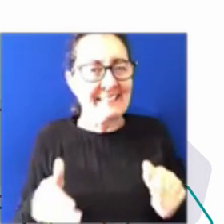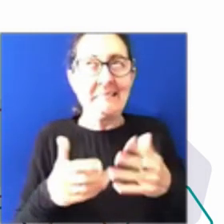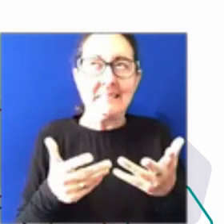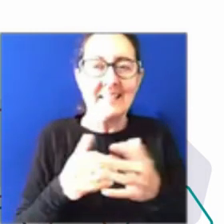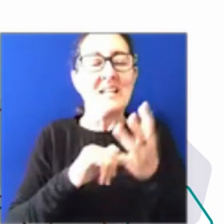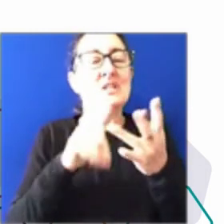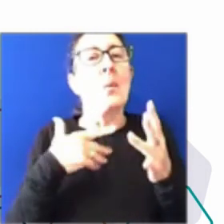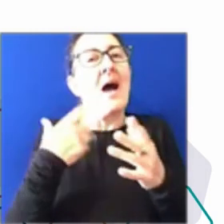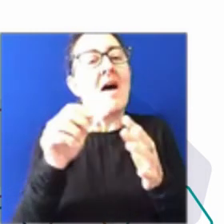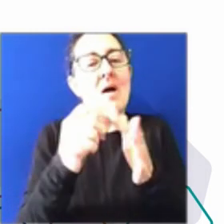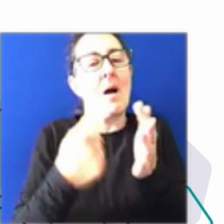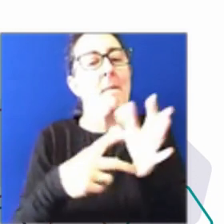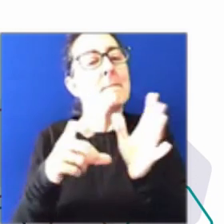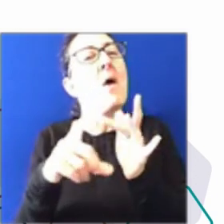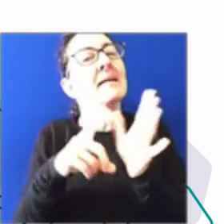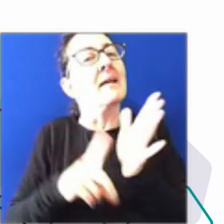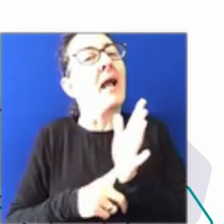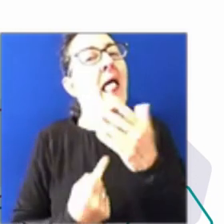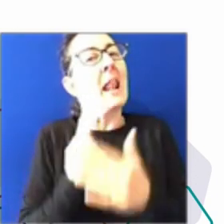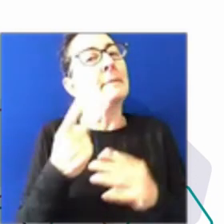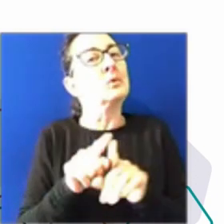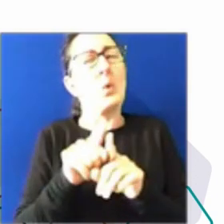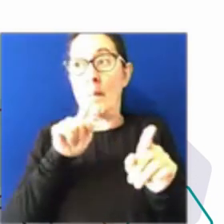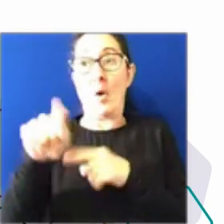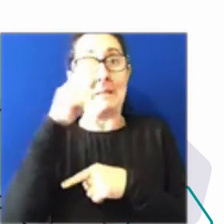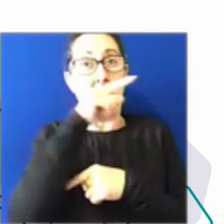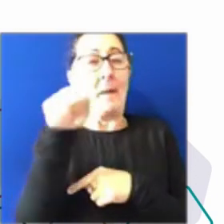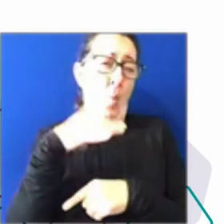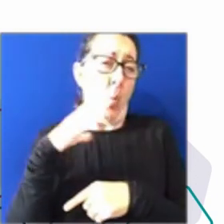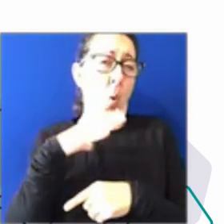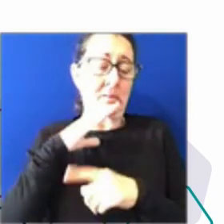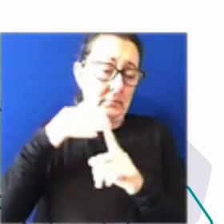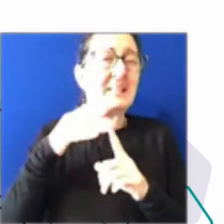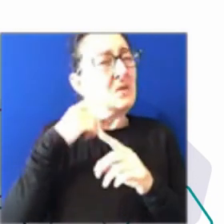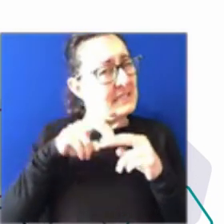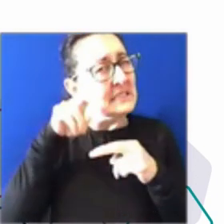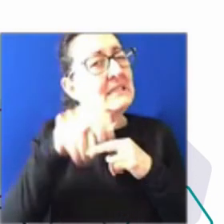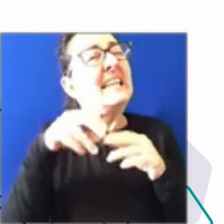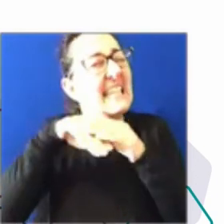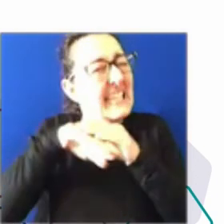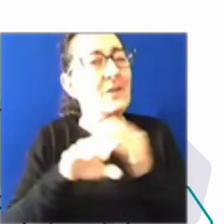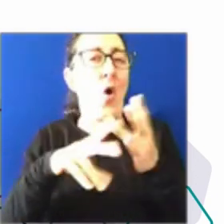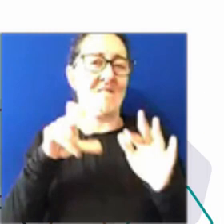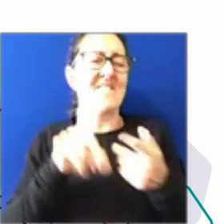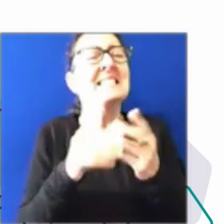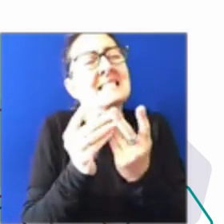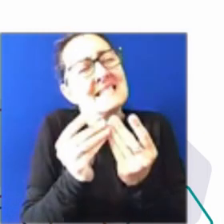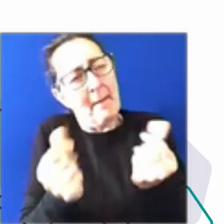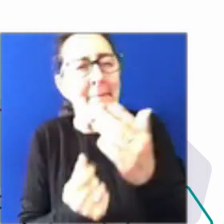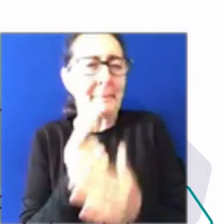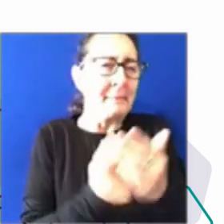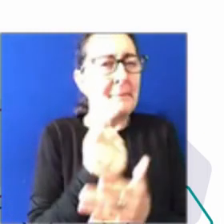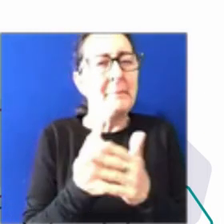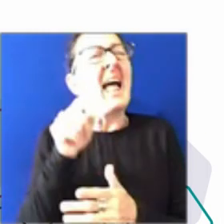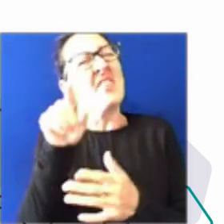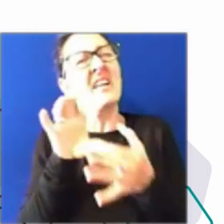to work through because most people do want to go into an office some of the time. And that piece about culture and connecting, you know, that's